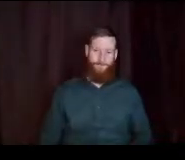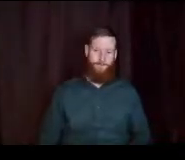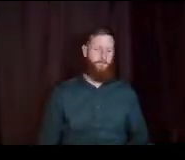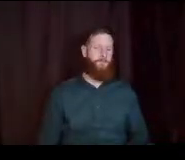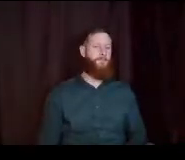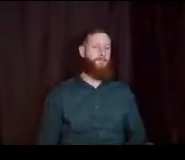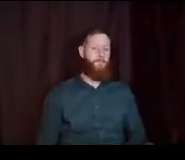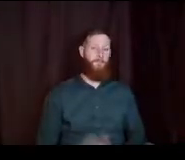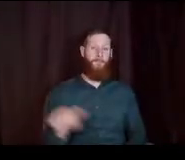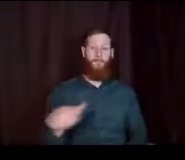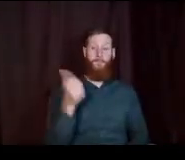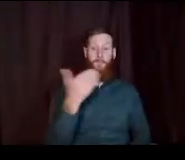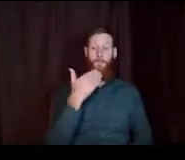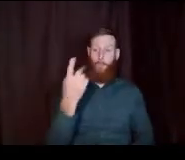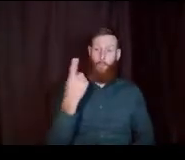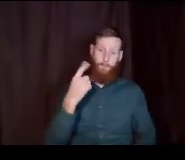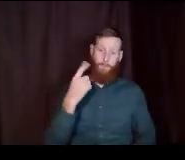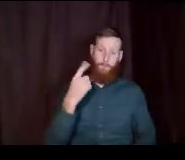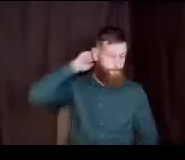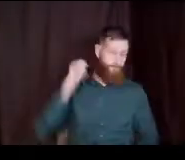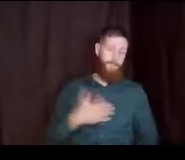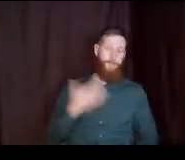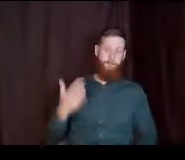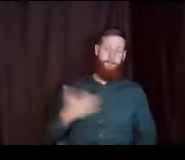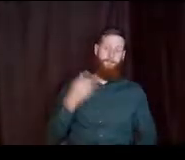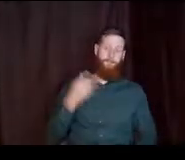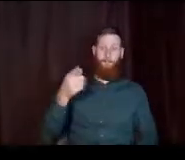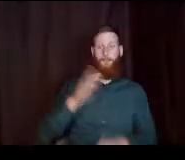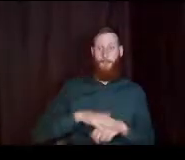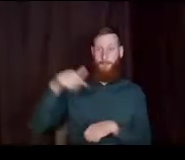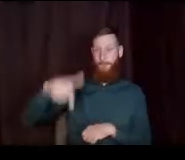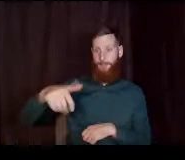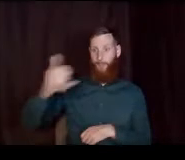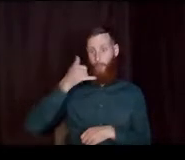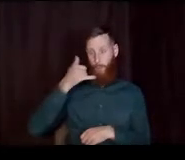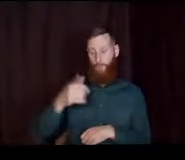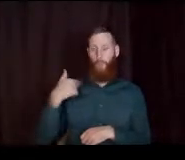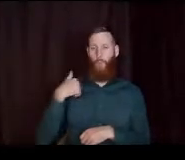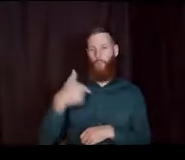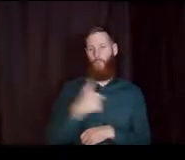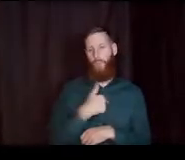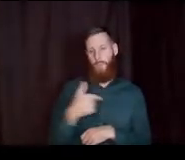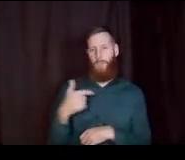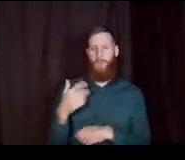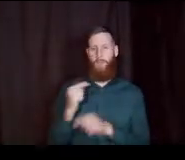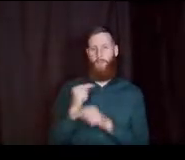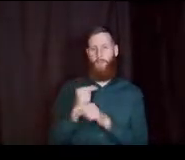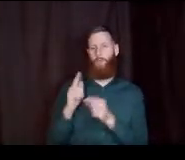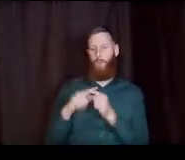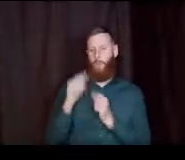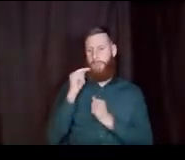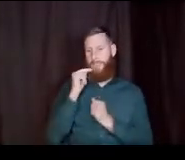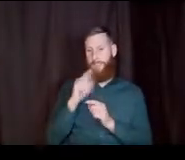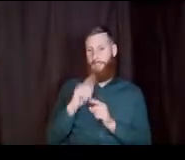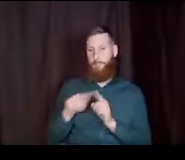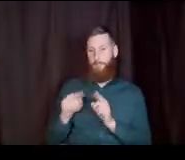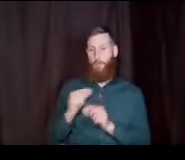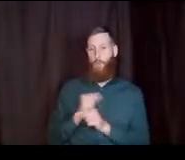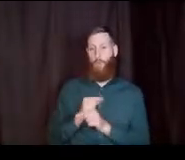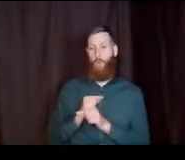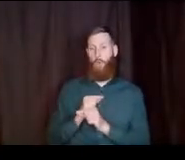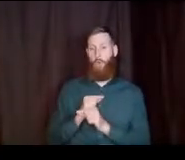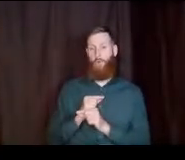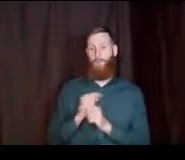Here's another good one Christina. I'm so glad you're on this call. We are guardians to our niece, but the guardianship runs